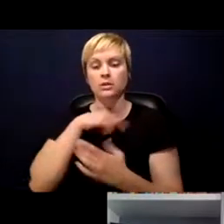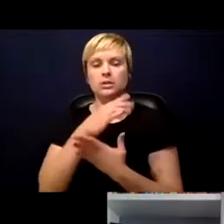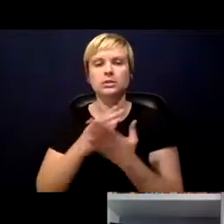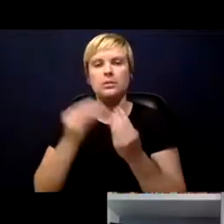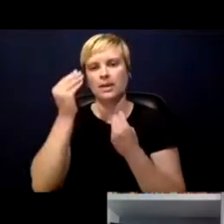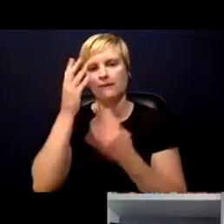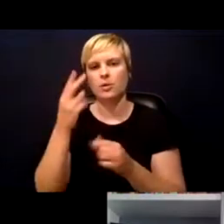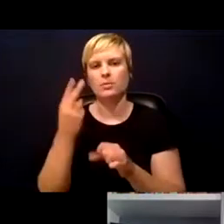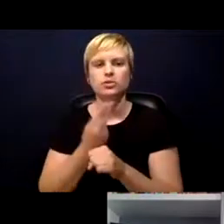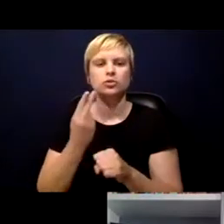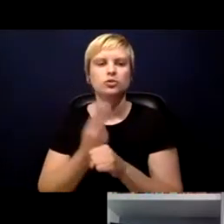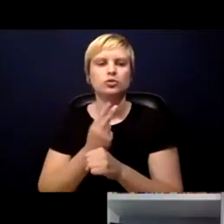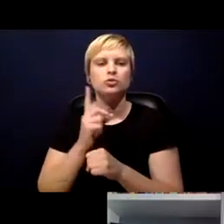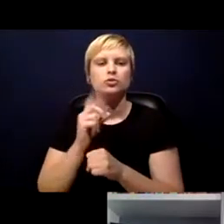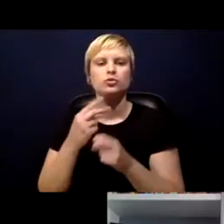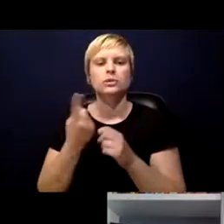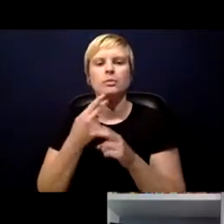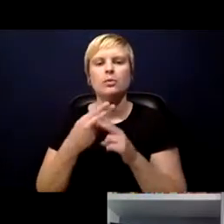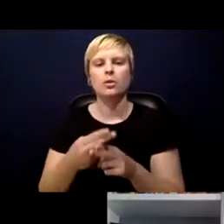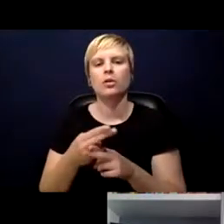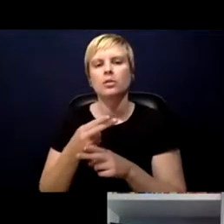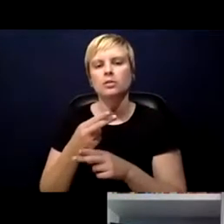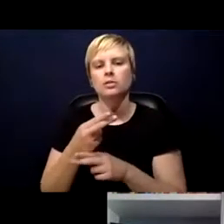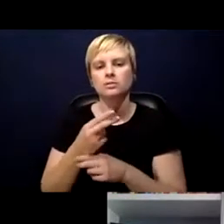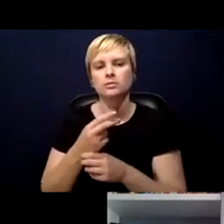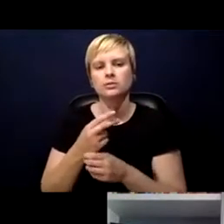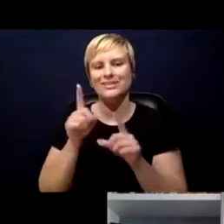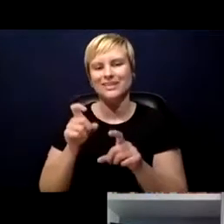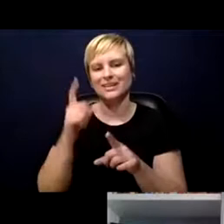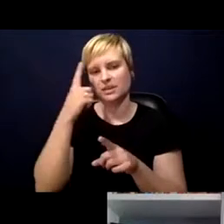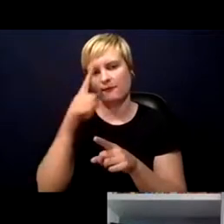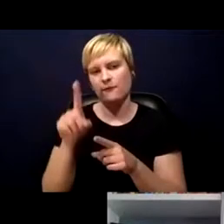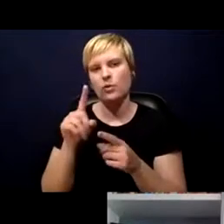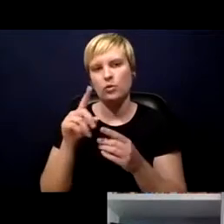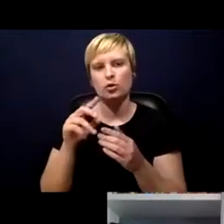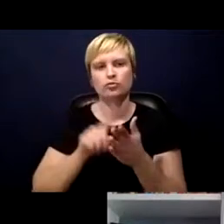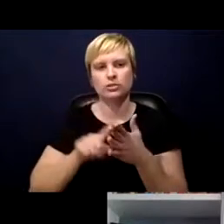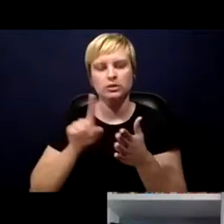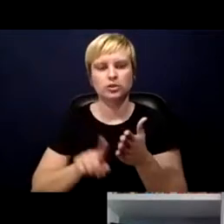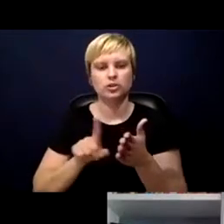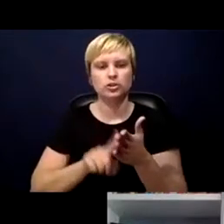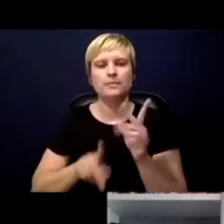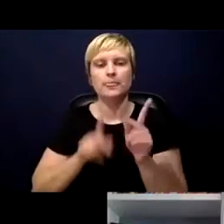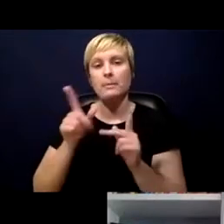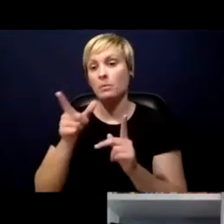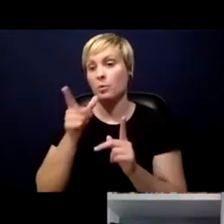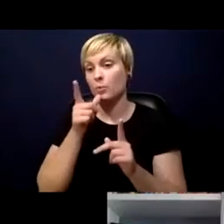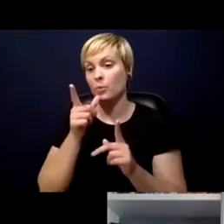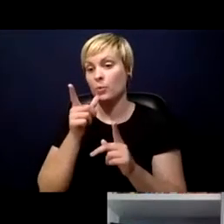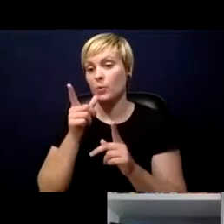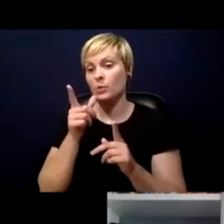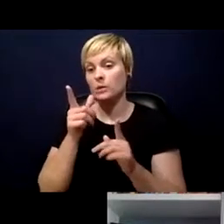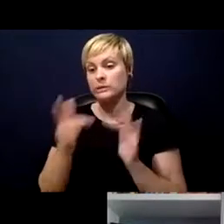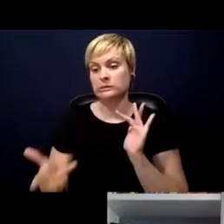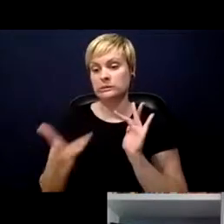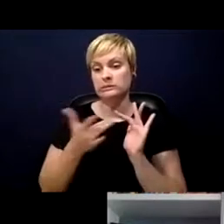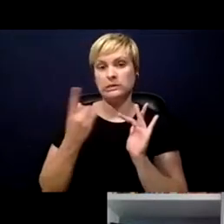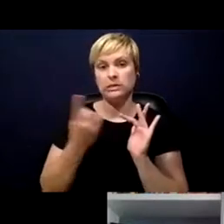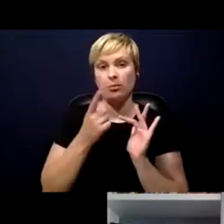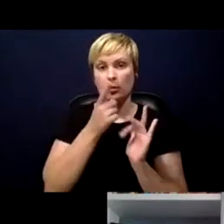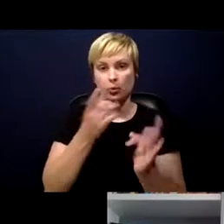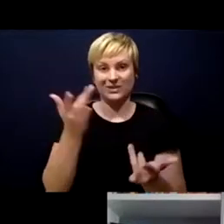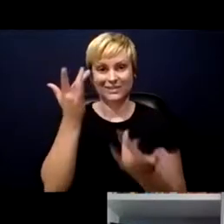do something we call cement testing for research. What we did was people who came in contact with Ebola could still